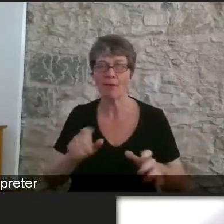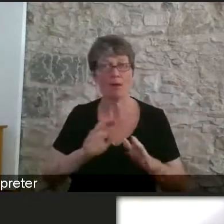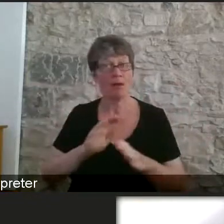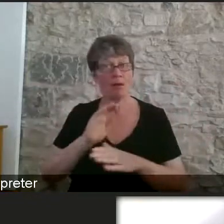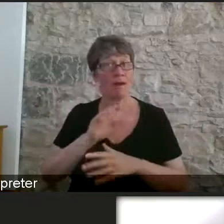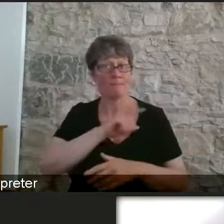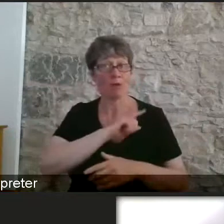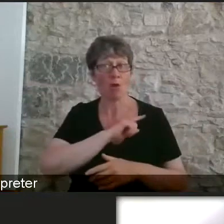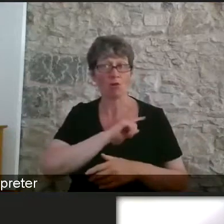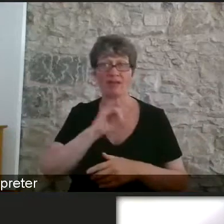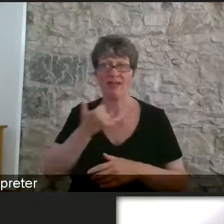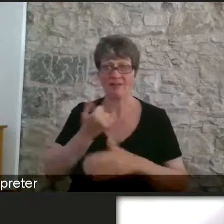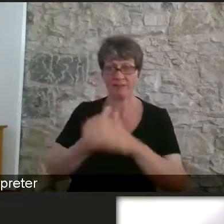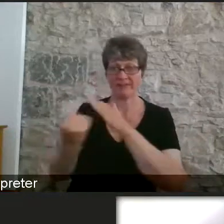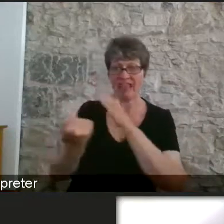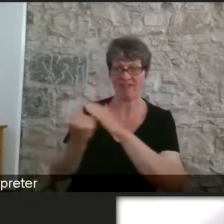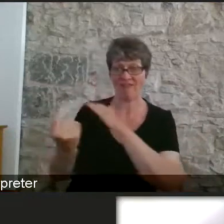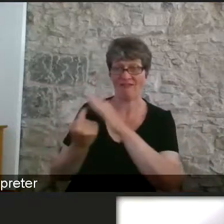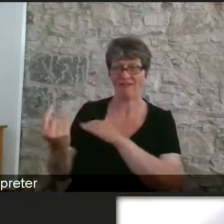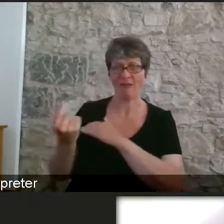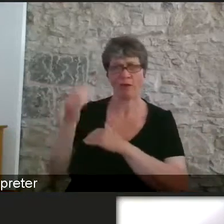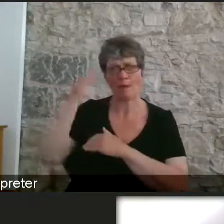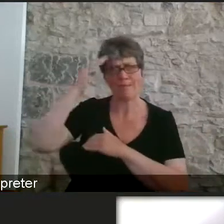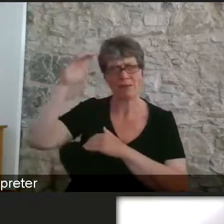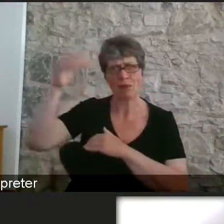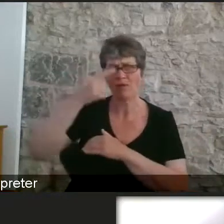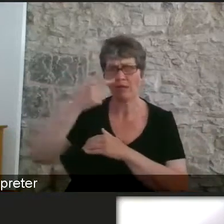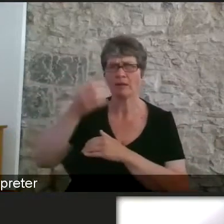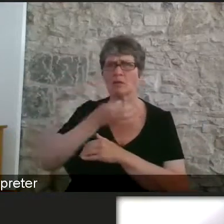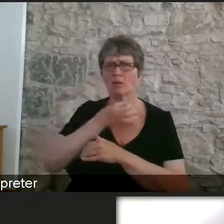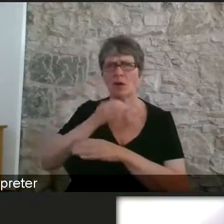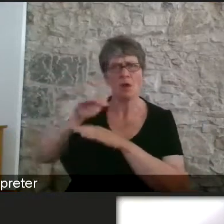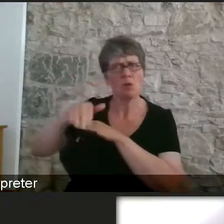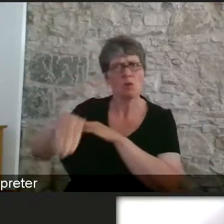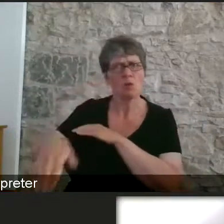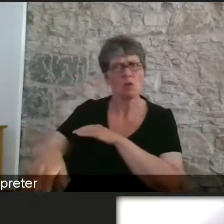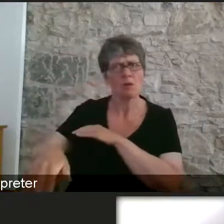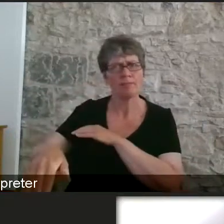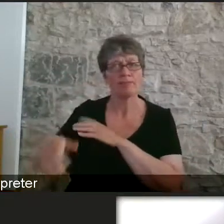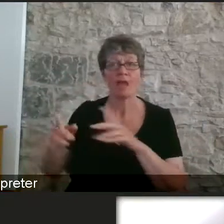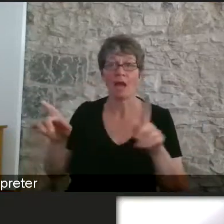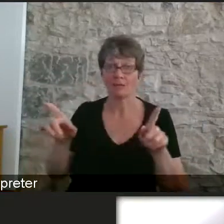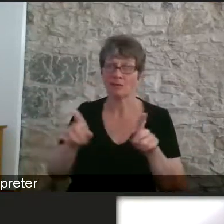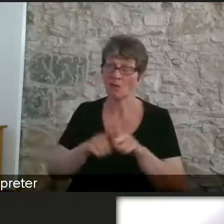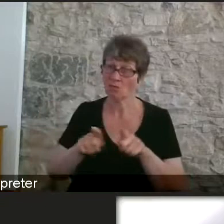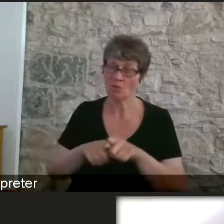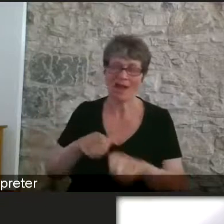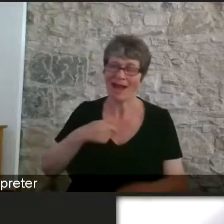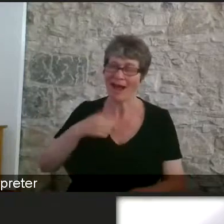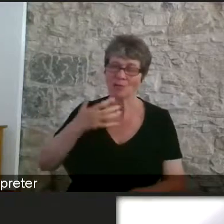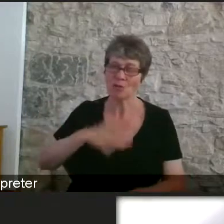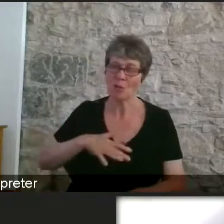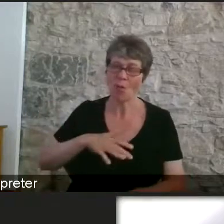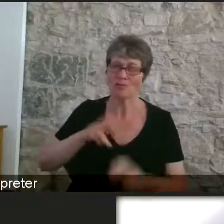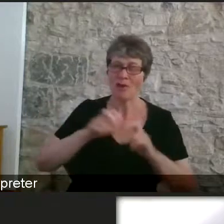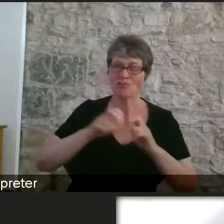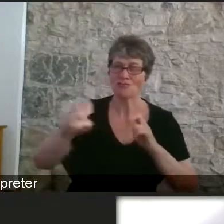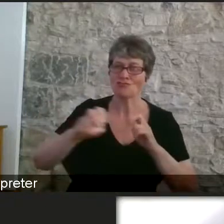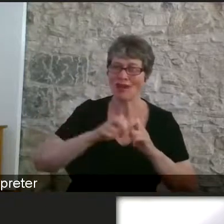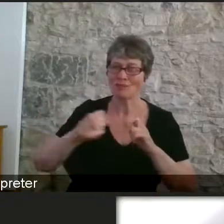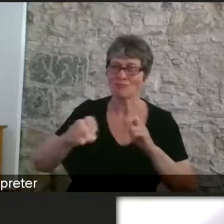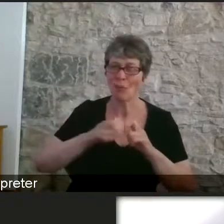isolated and also it isn't sort of to let transport providers off the hook in making transportation